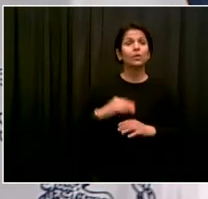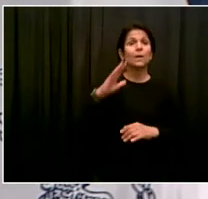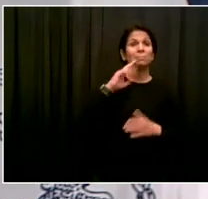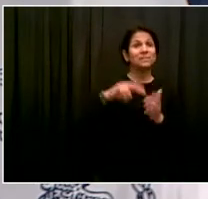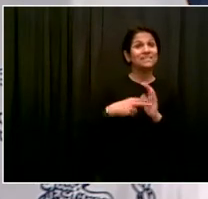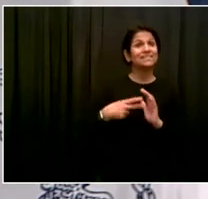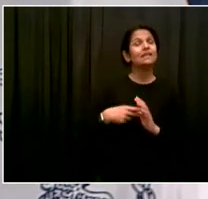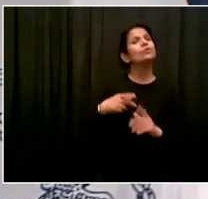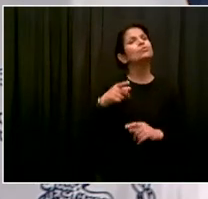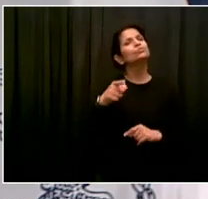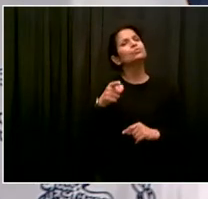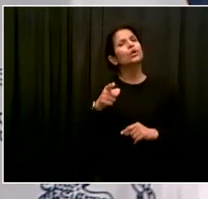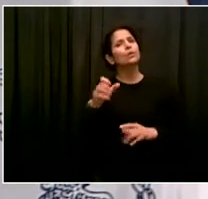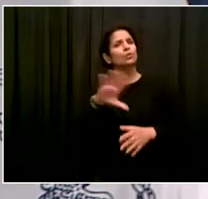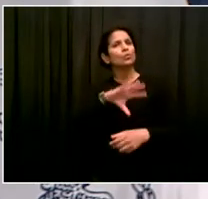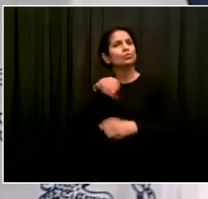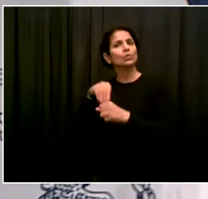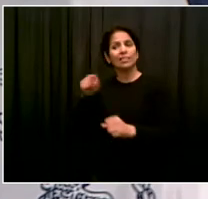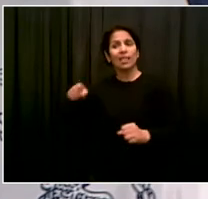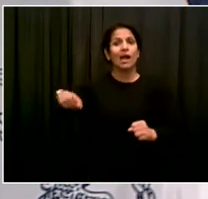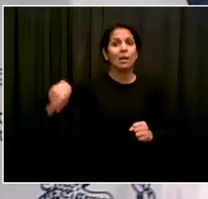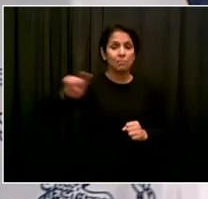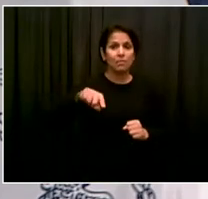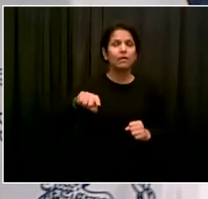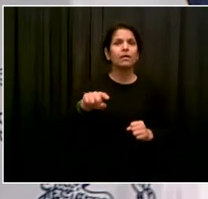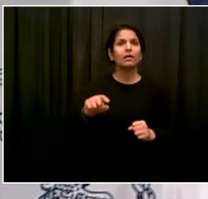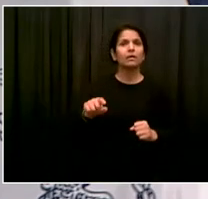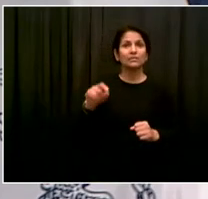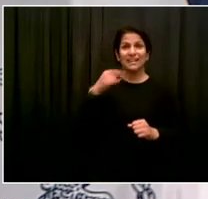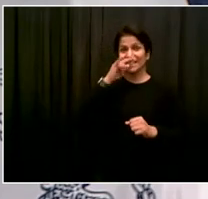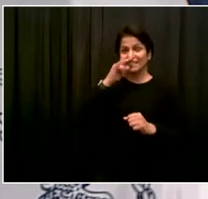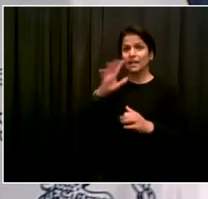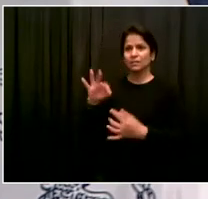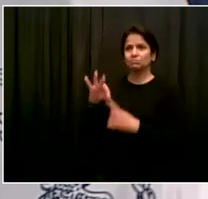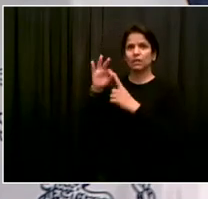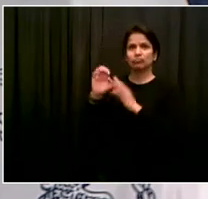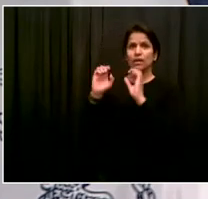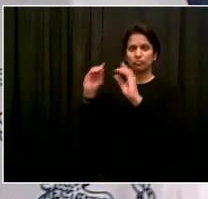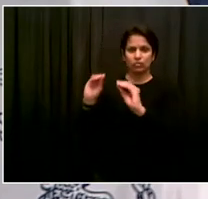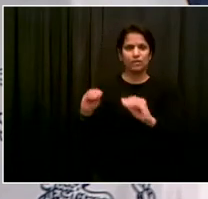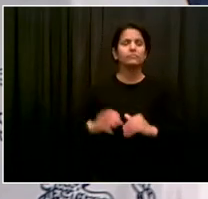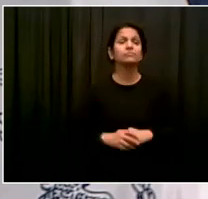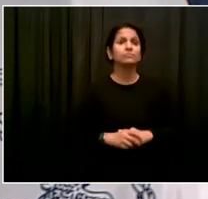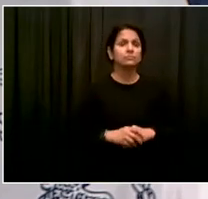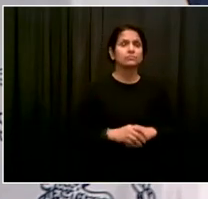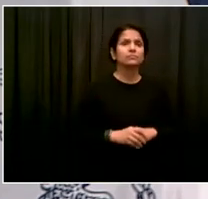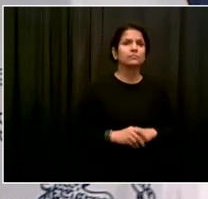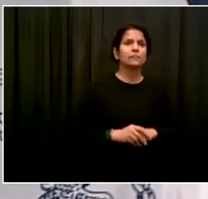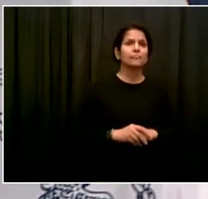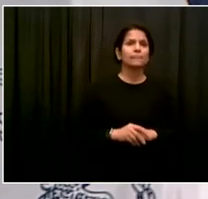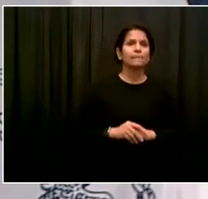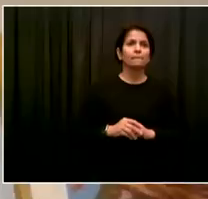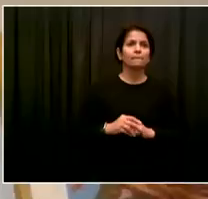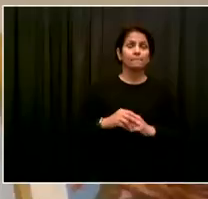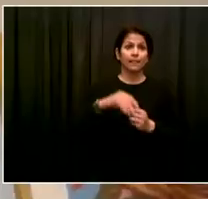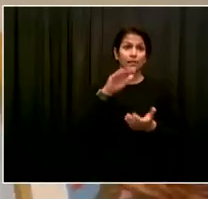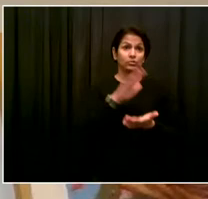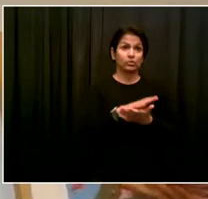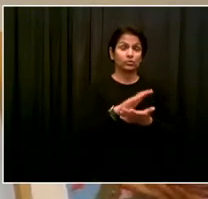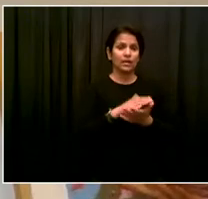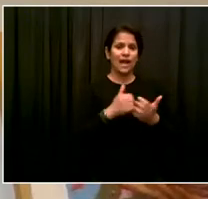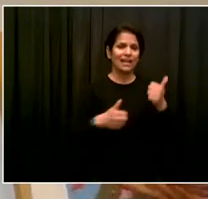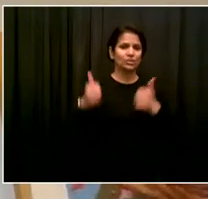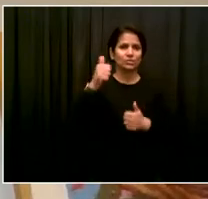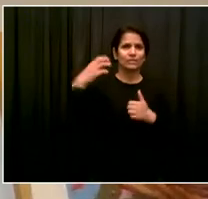kids. Chancellor, you want to speak to this question? Sure. Good morning, everyone. And Katie, I made it off the bus. It was so